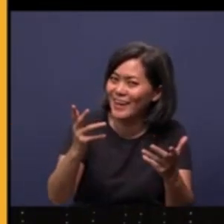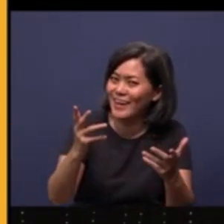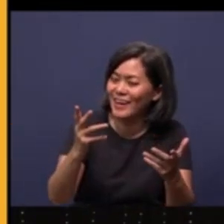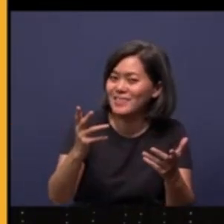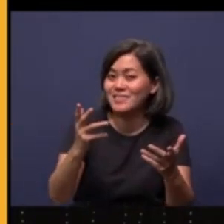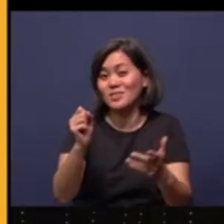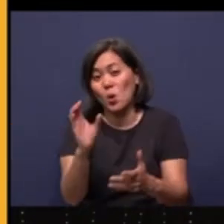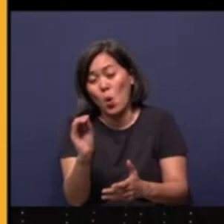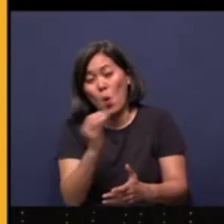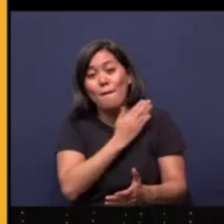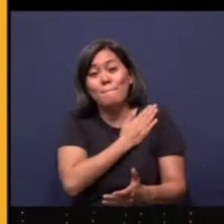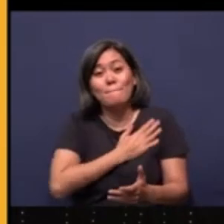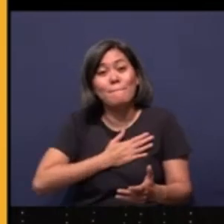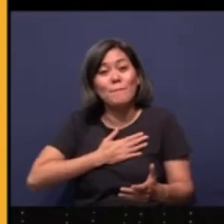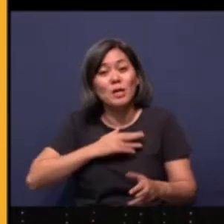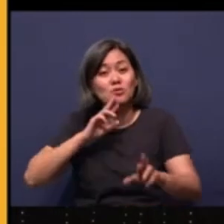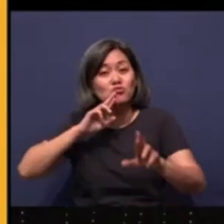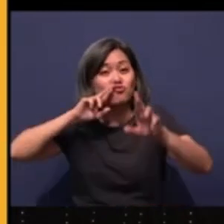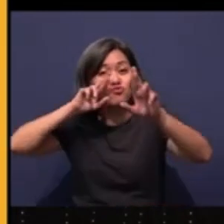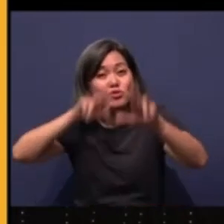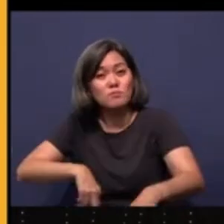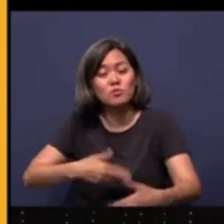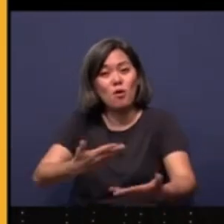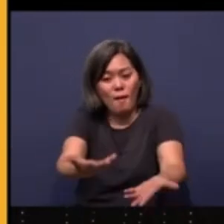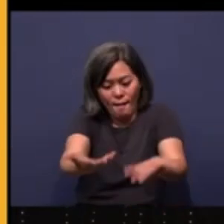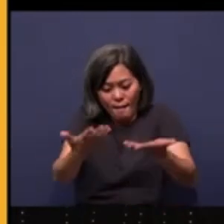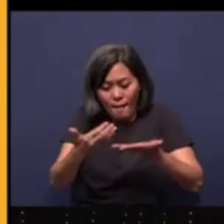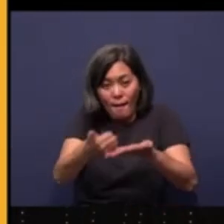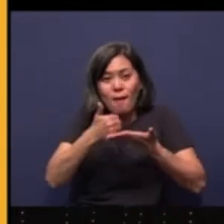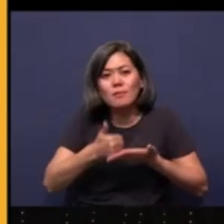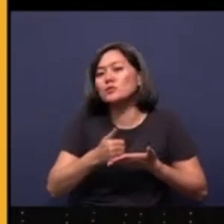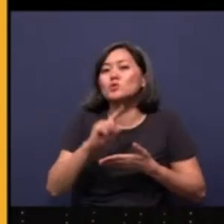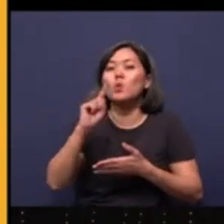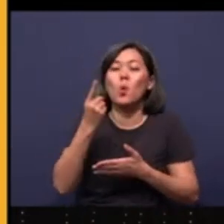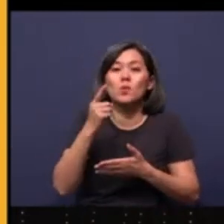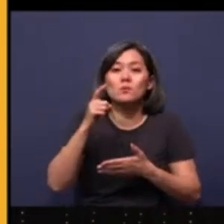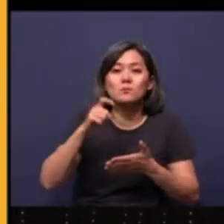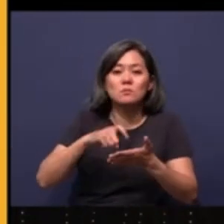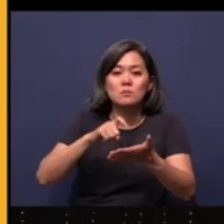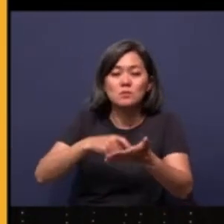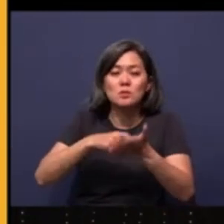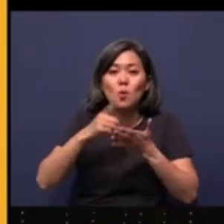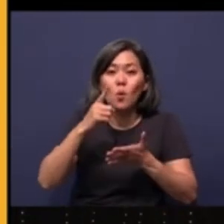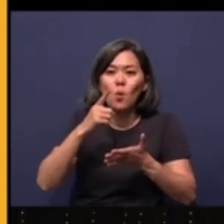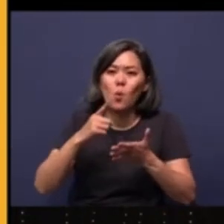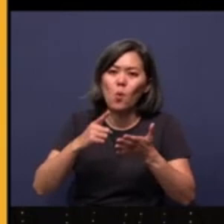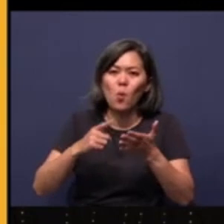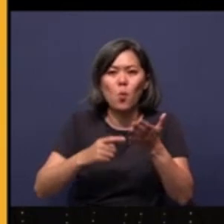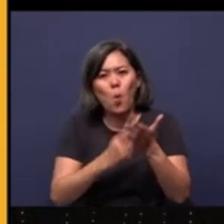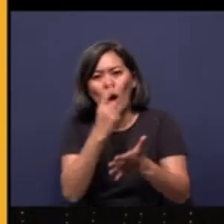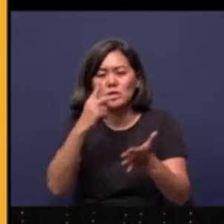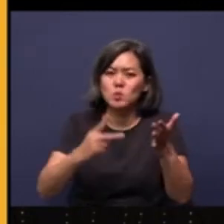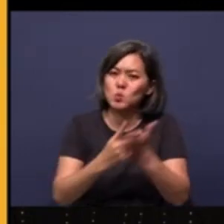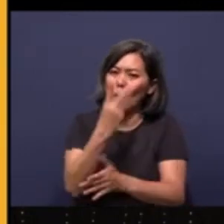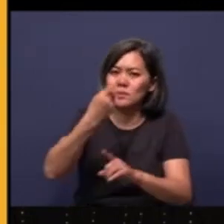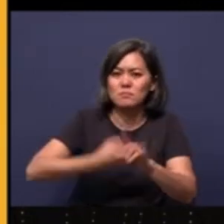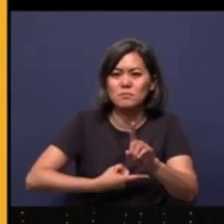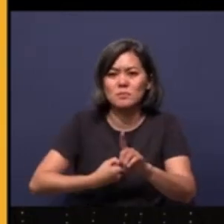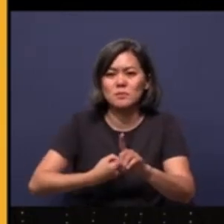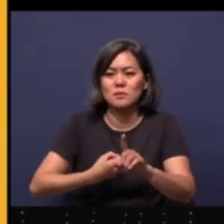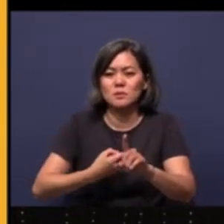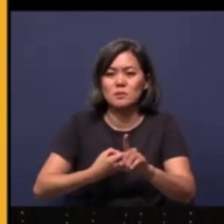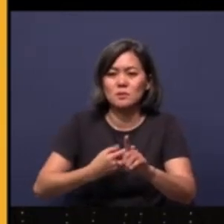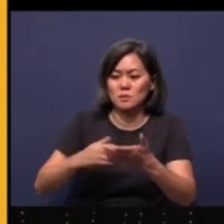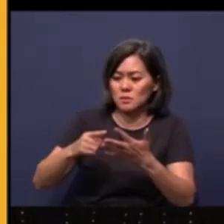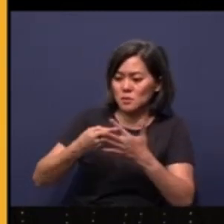So please respond and help us. You only need to do is maybe once or twice a month only for four months, starting from